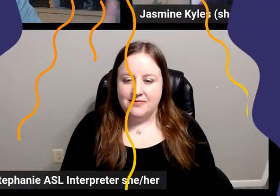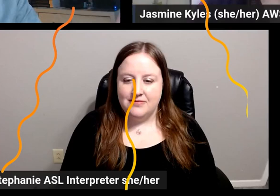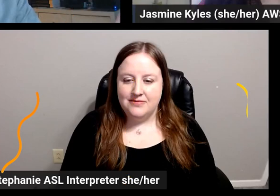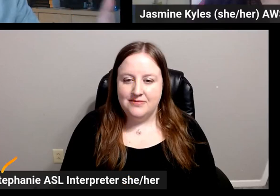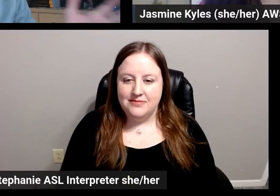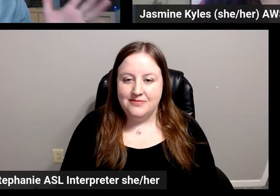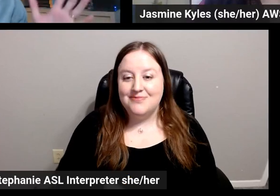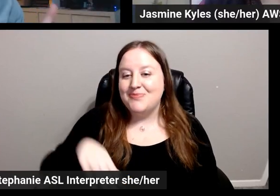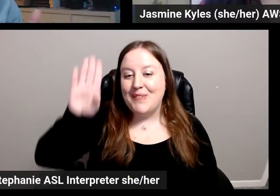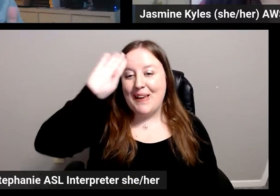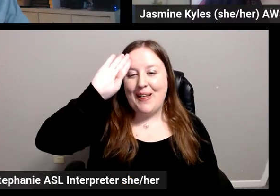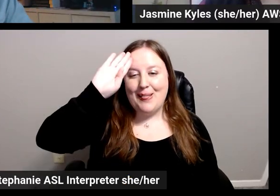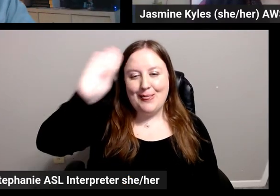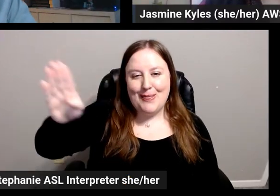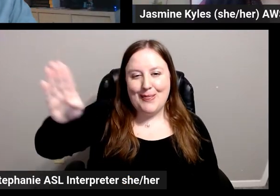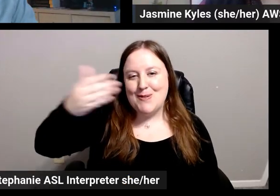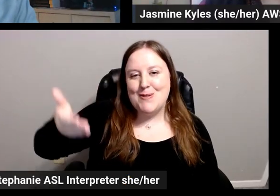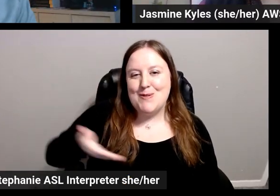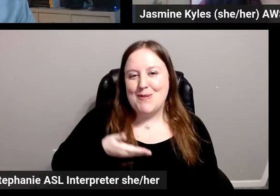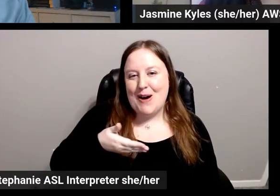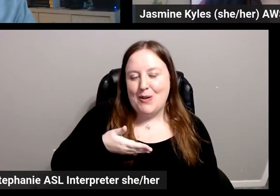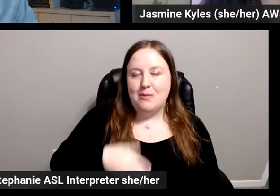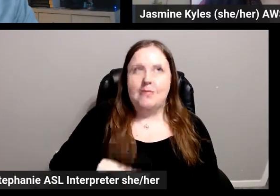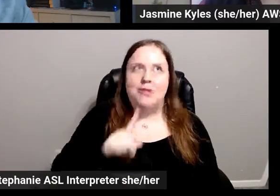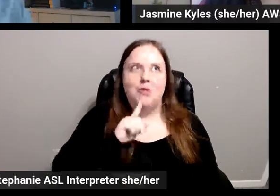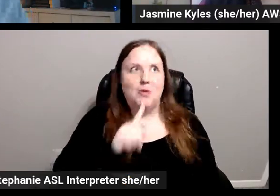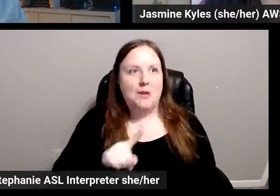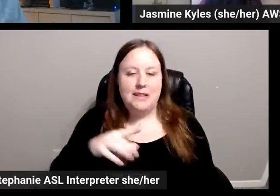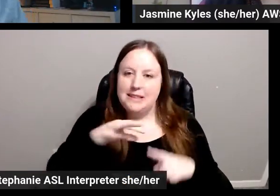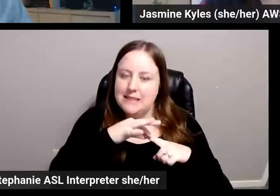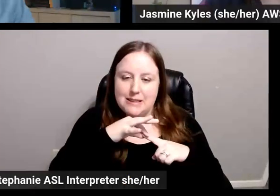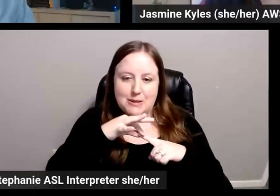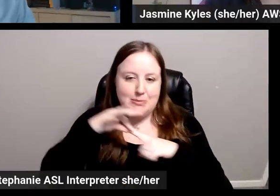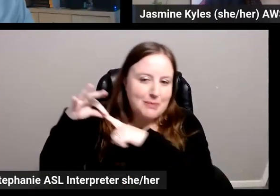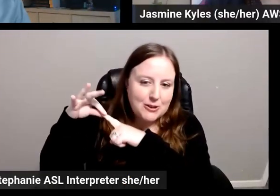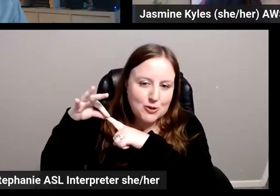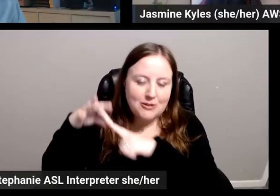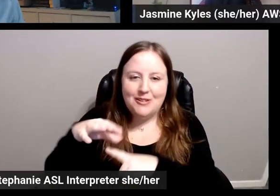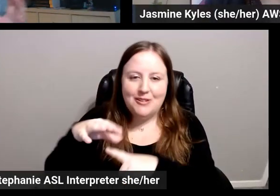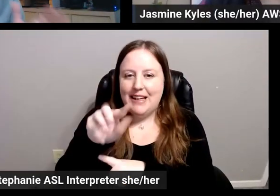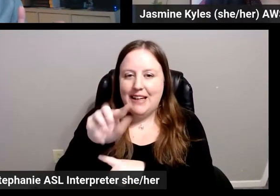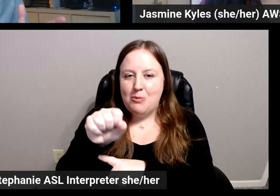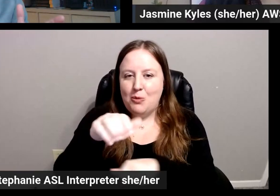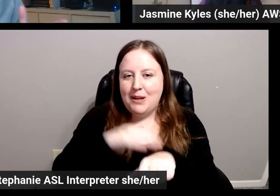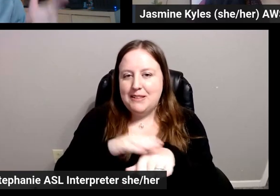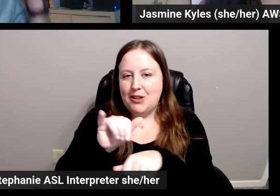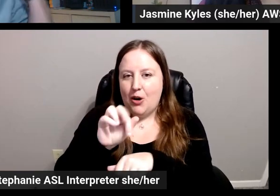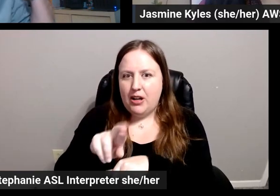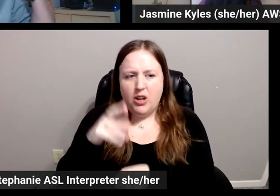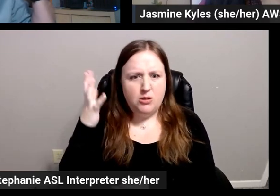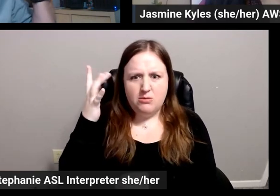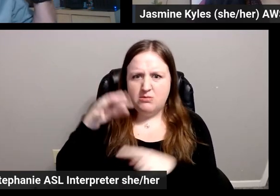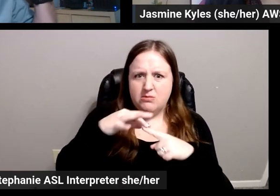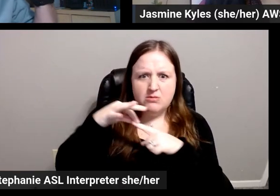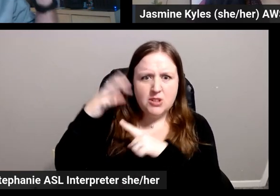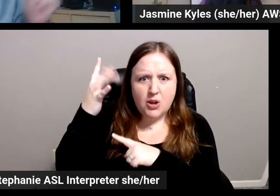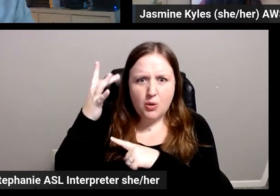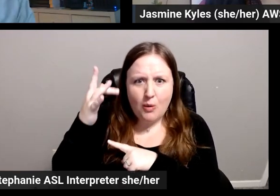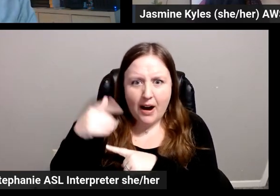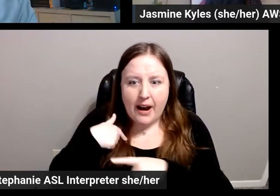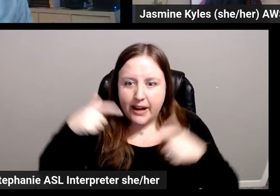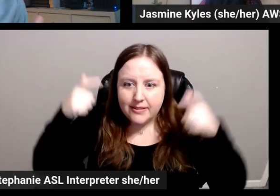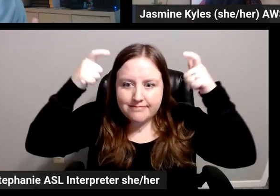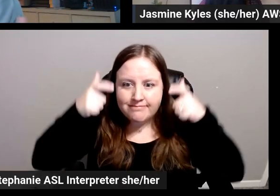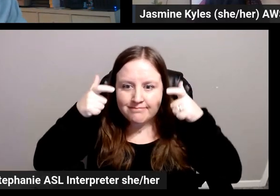Hello and welcome to a very special edition of AWS OnAir and why it's special? The clue is in the hat.